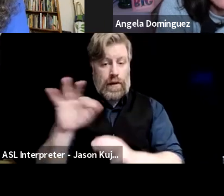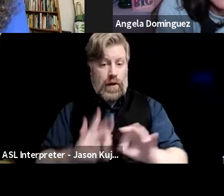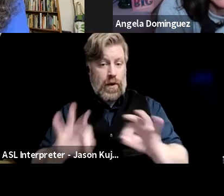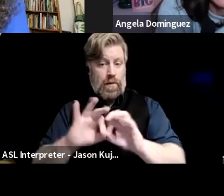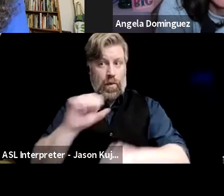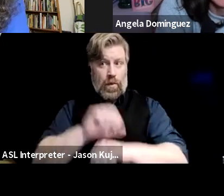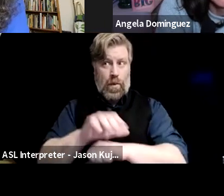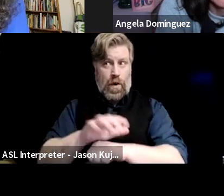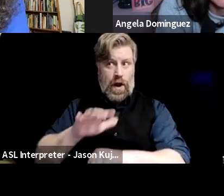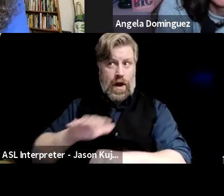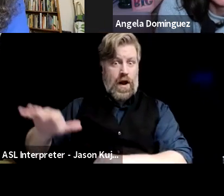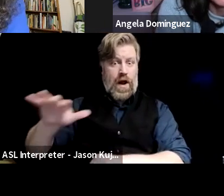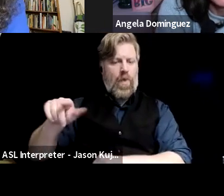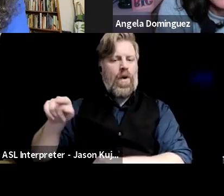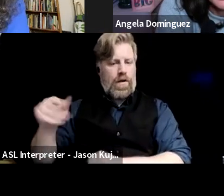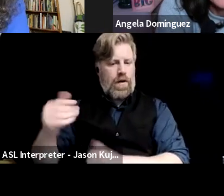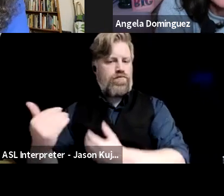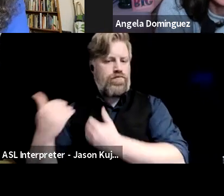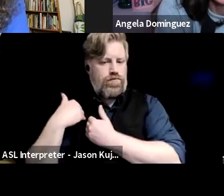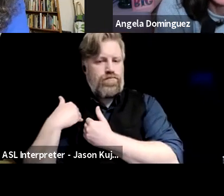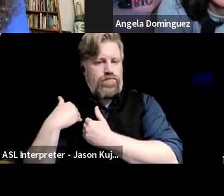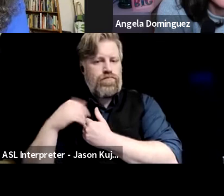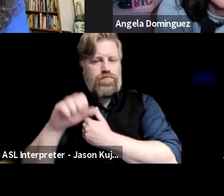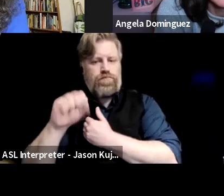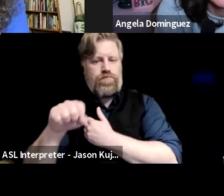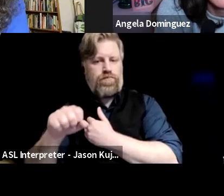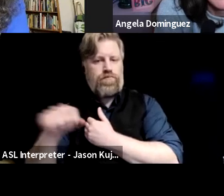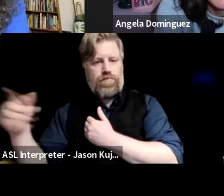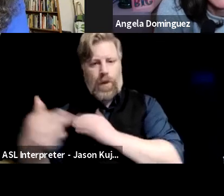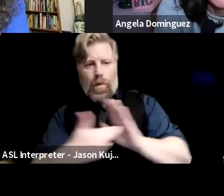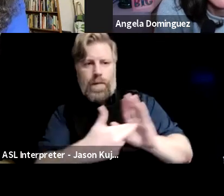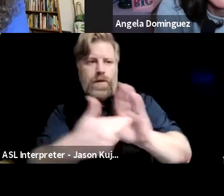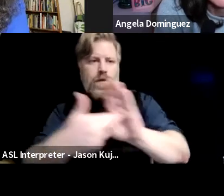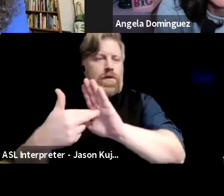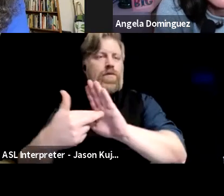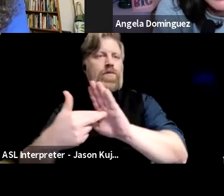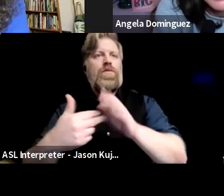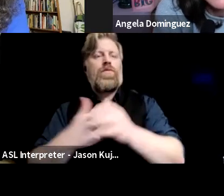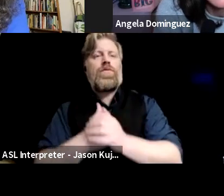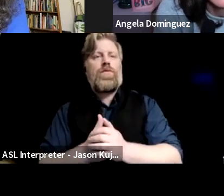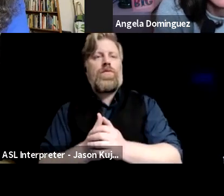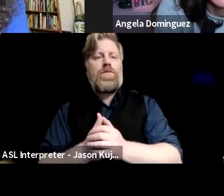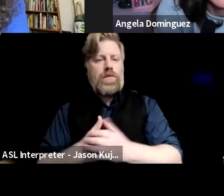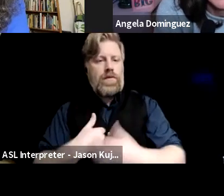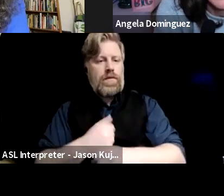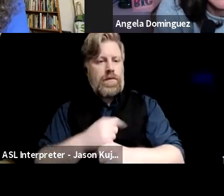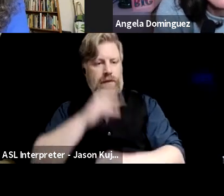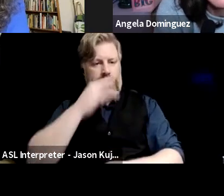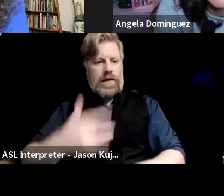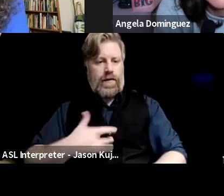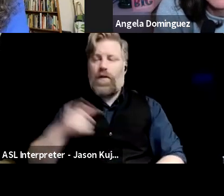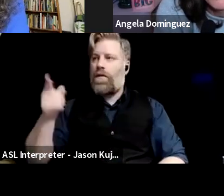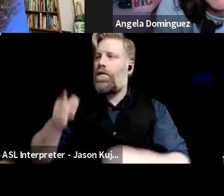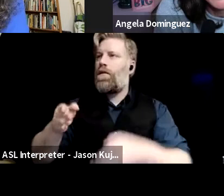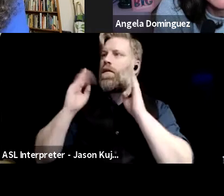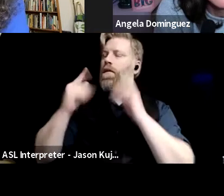there of, um, you know, just representation and making kids feel seen. And, uh, I